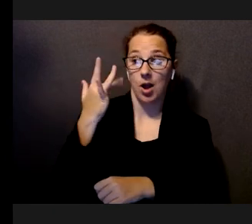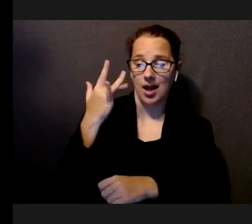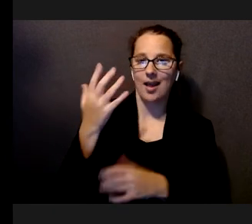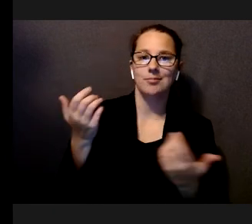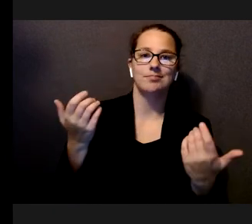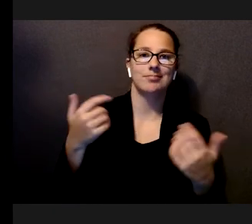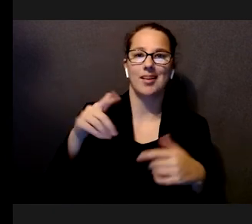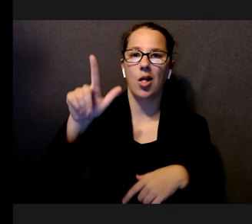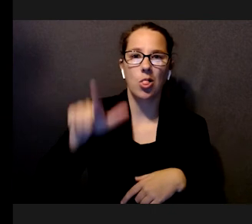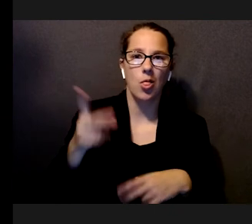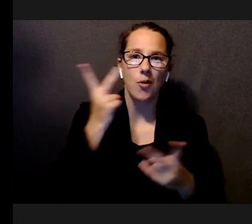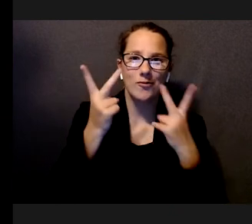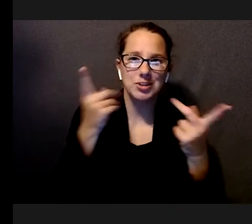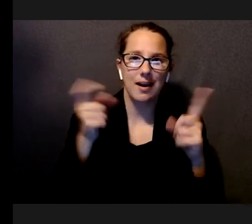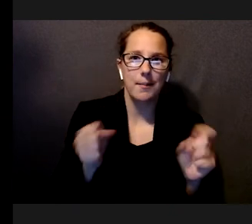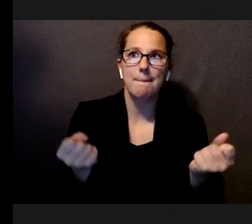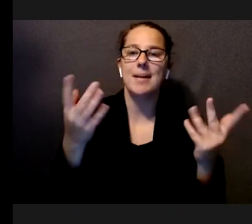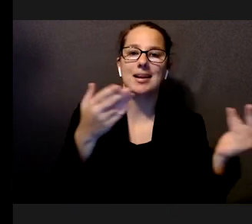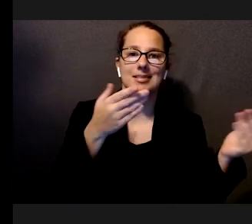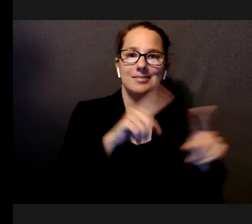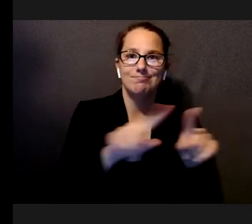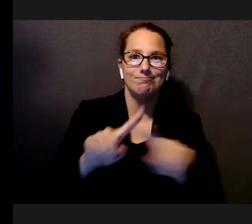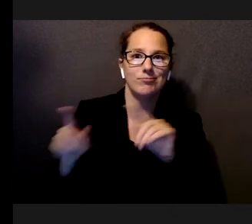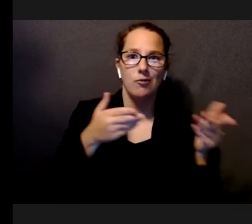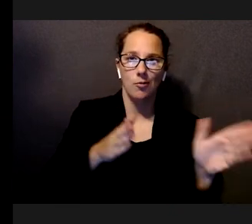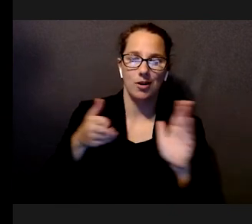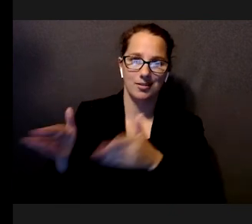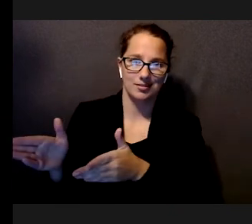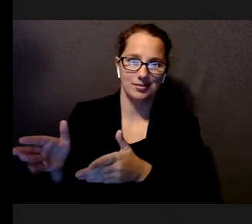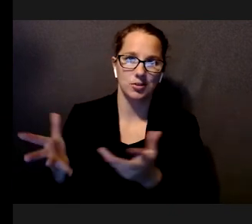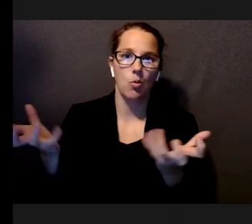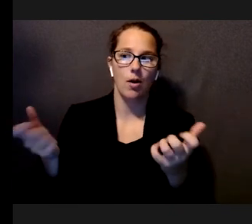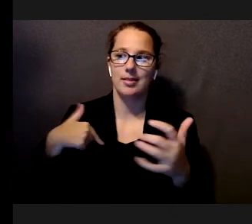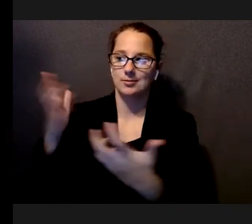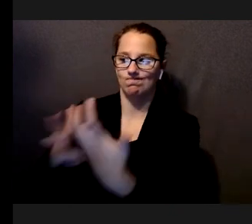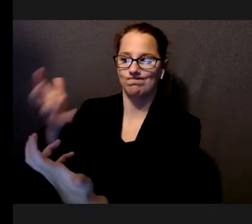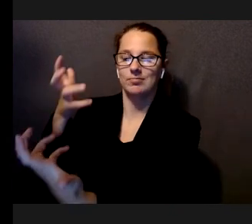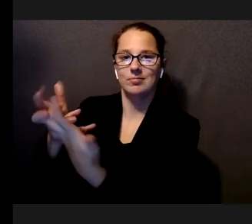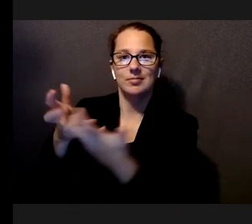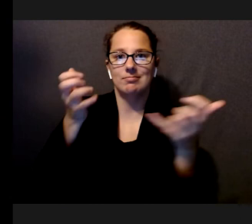customizable and adjustable to the different degrees and types of low vision.